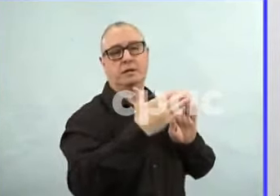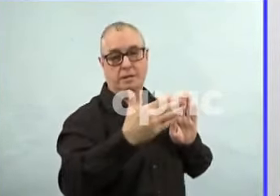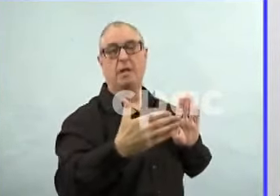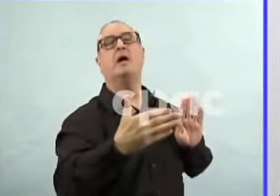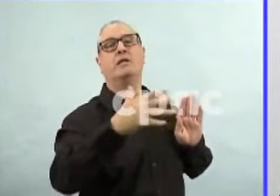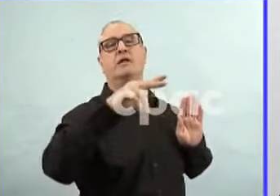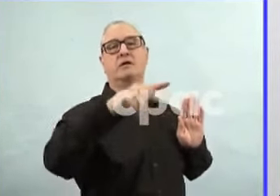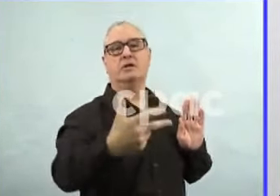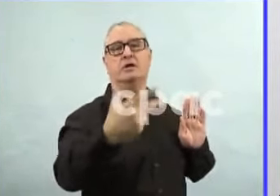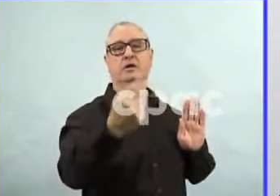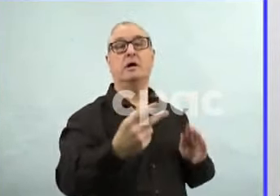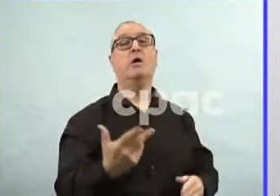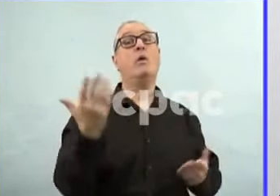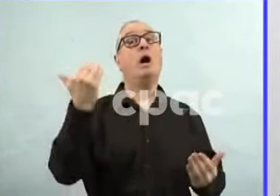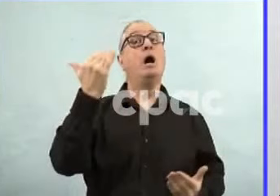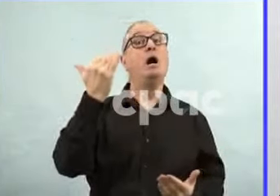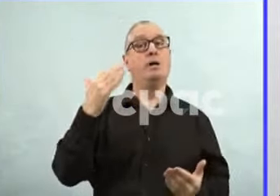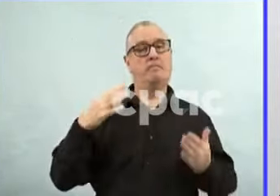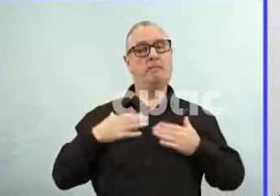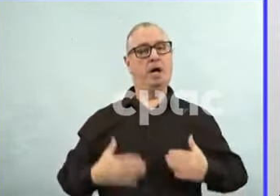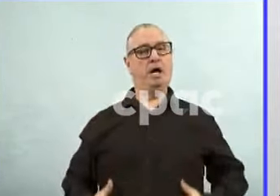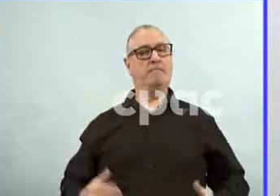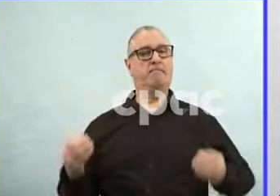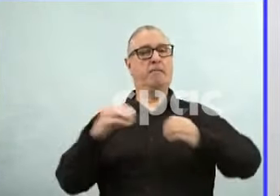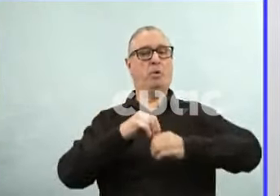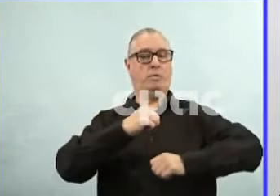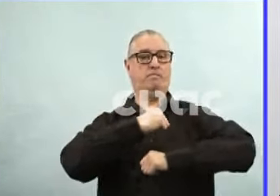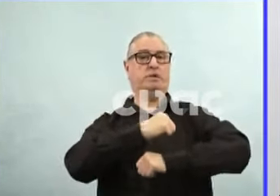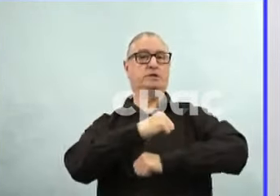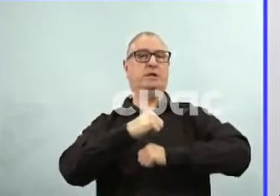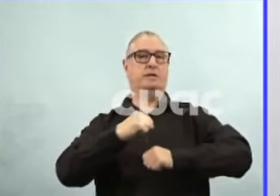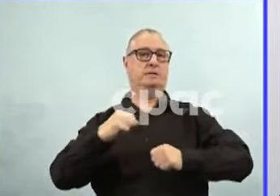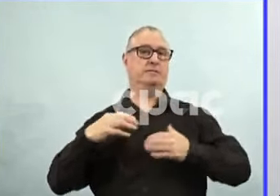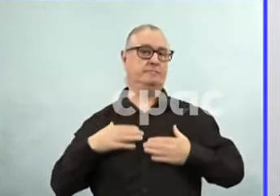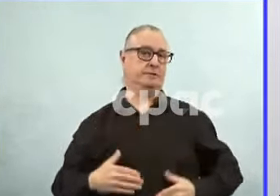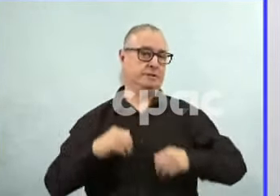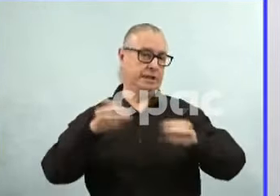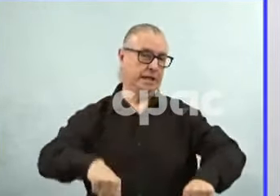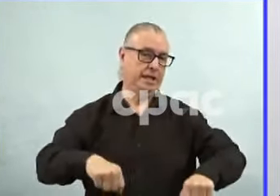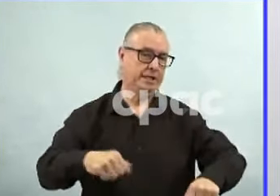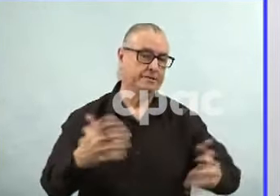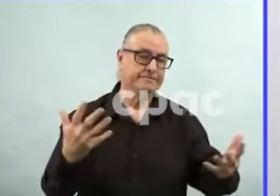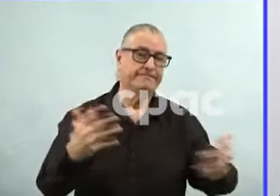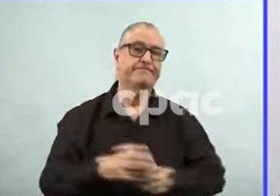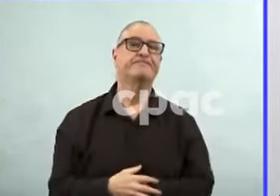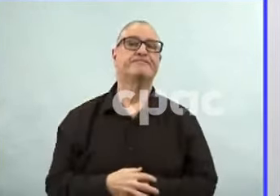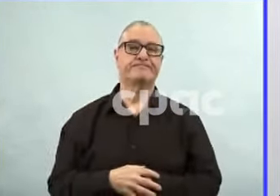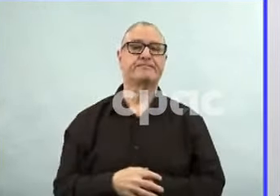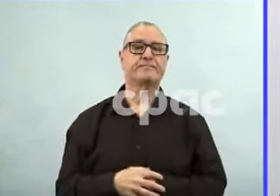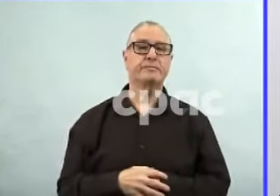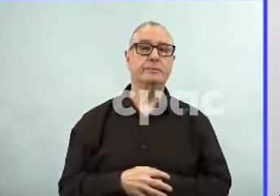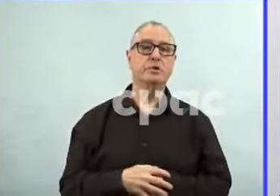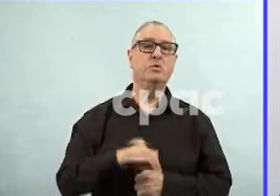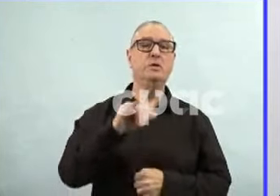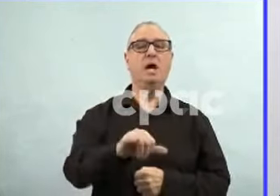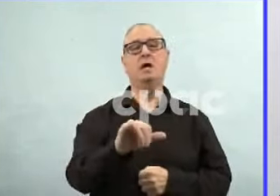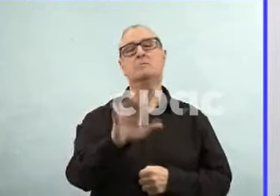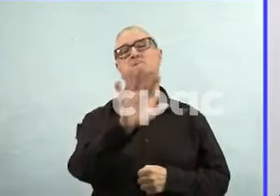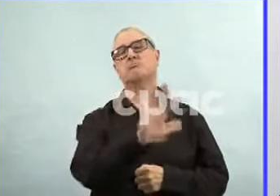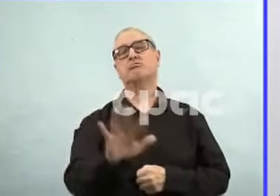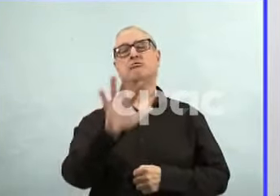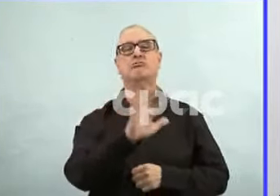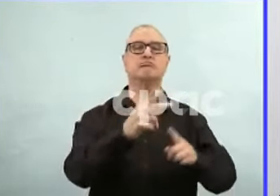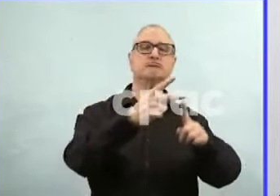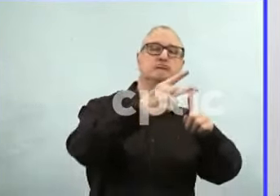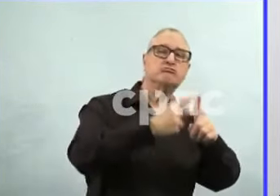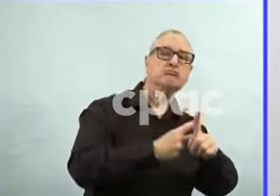circulating antibodies to decrease before being triggered again. So the two- to three-month window between infection